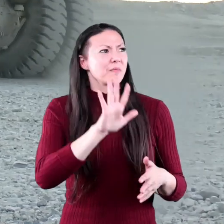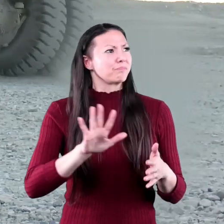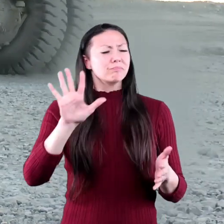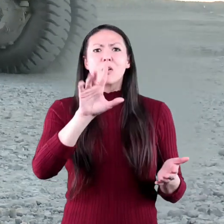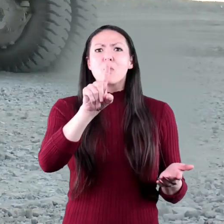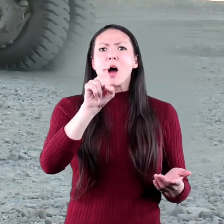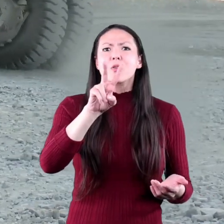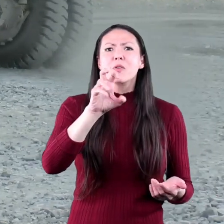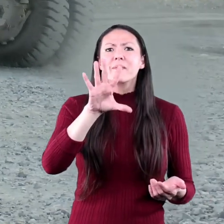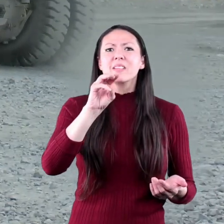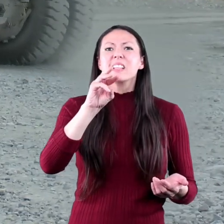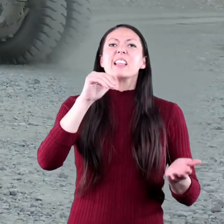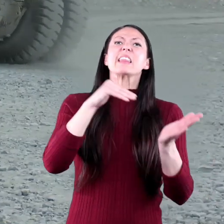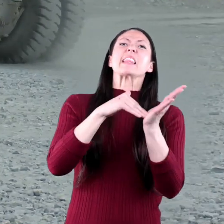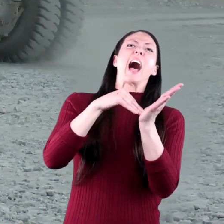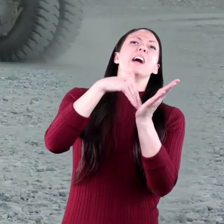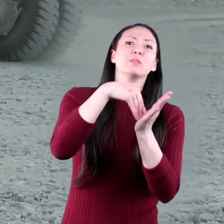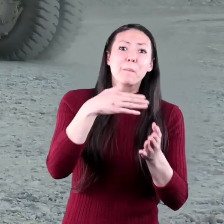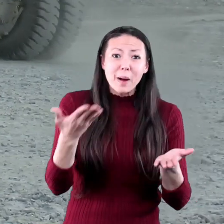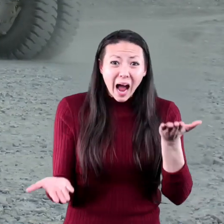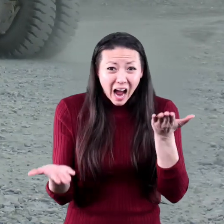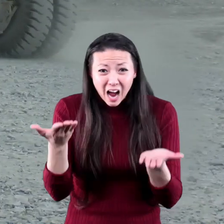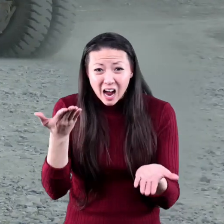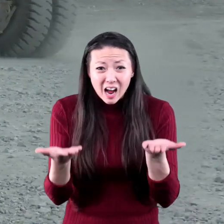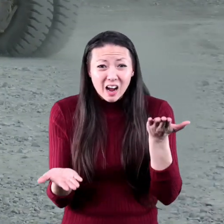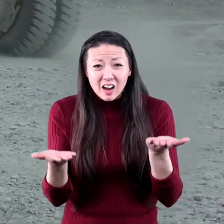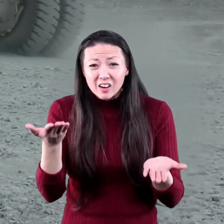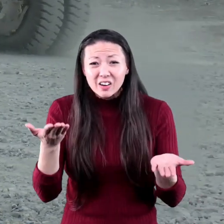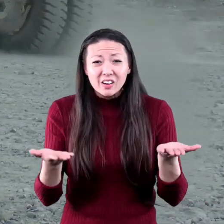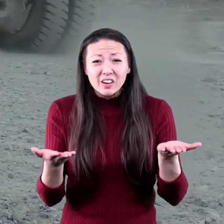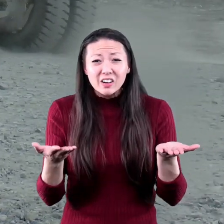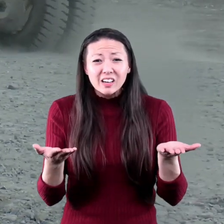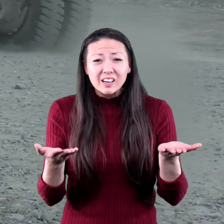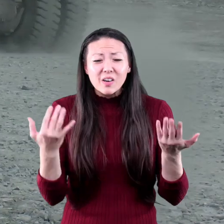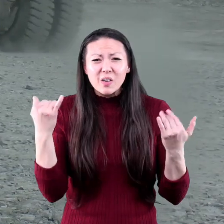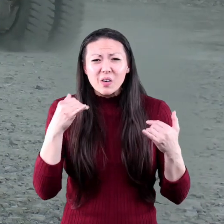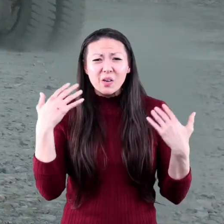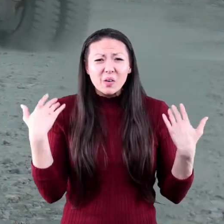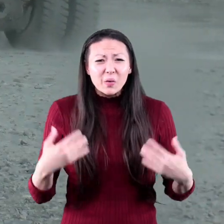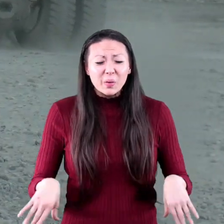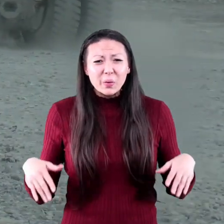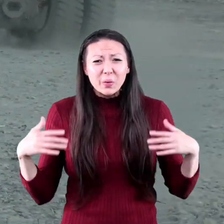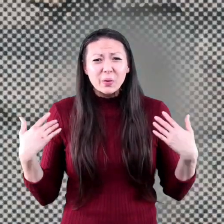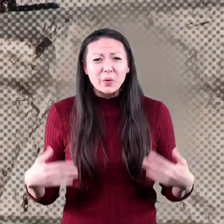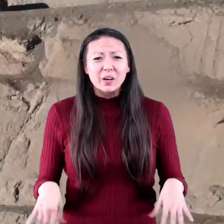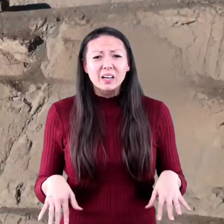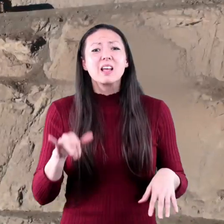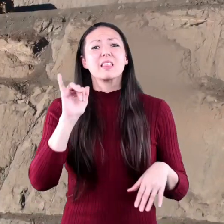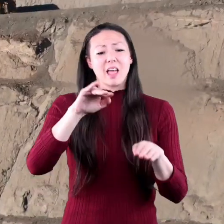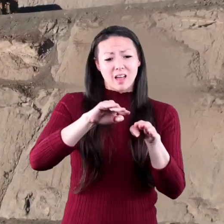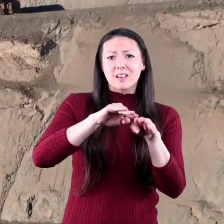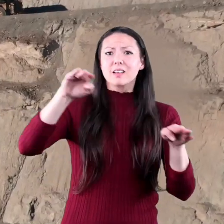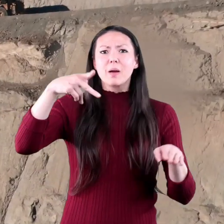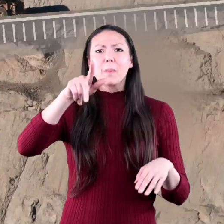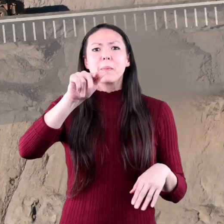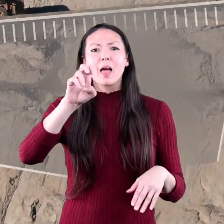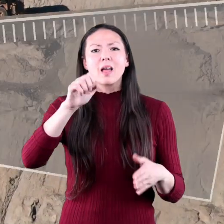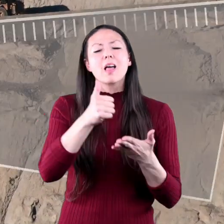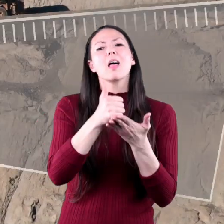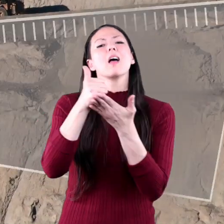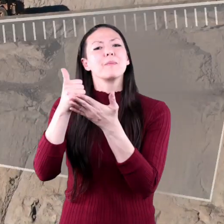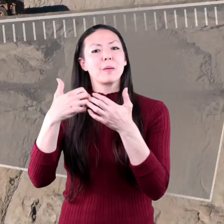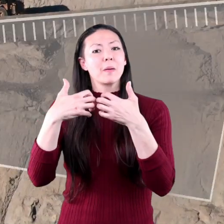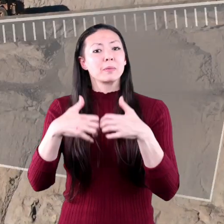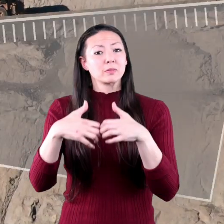That's 1,256,000 pounds! Whoa! And this inclined plane